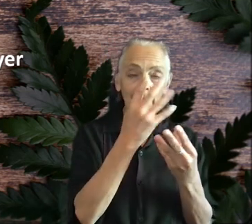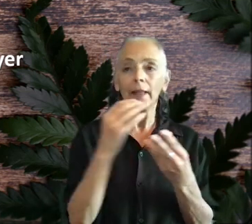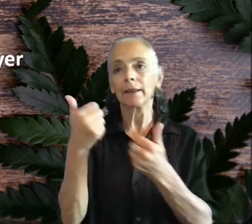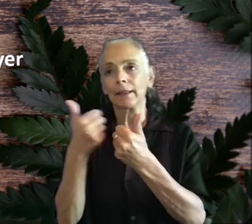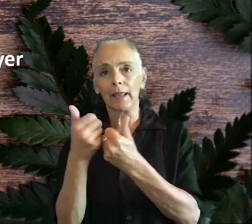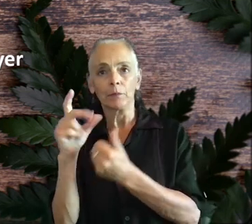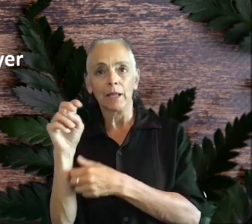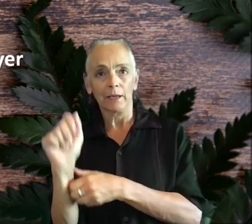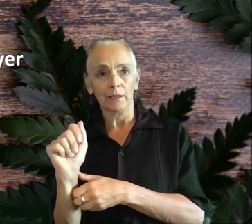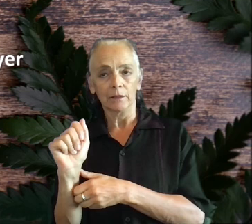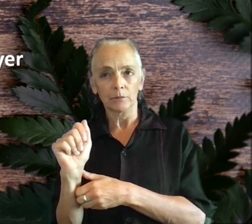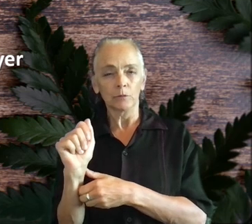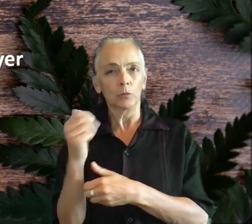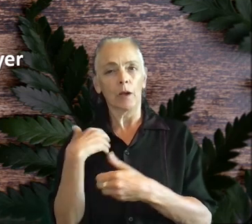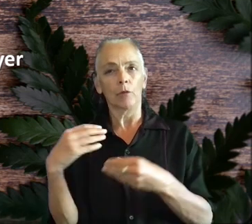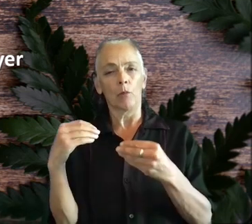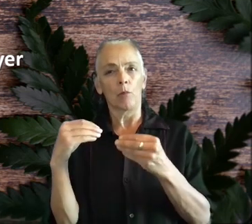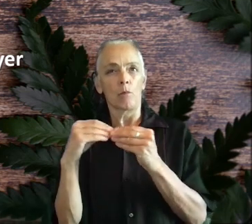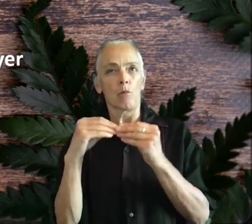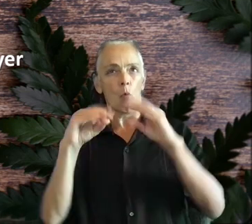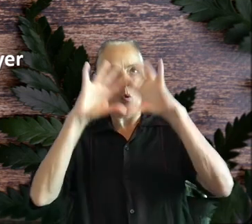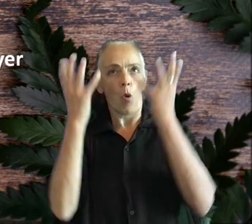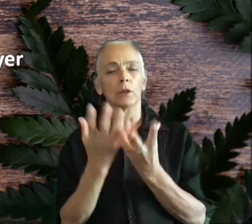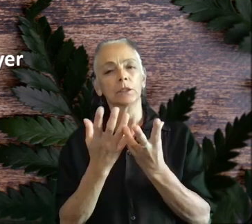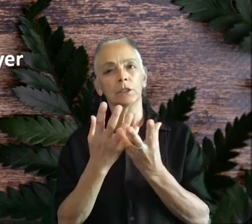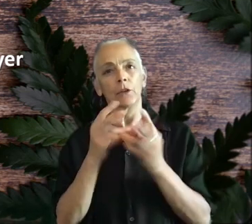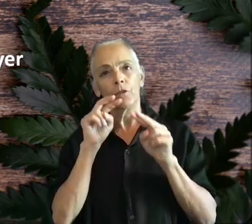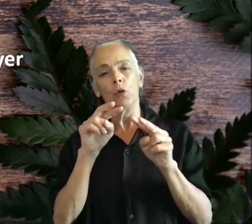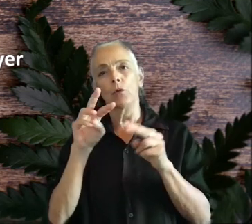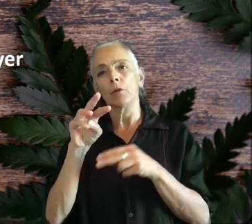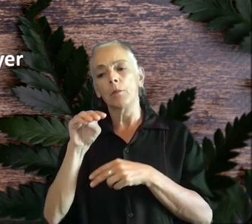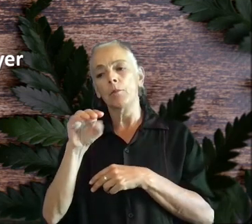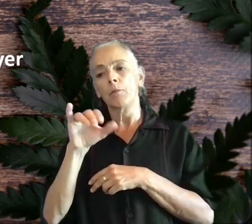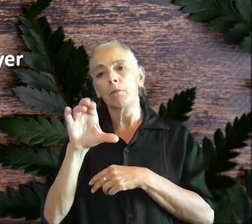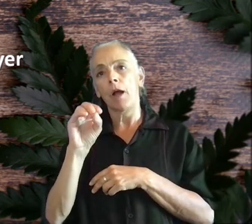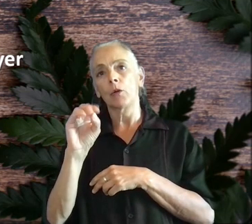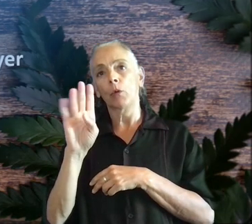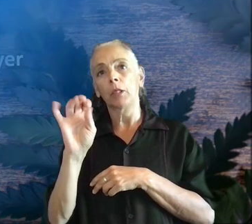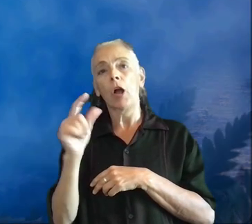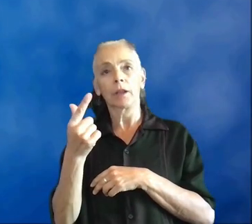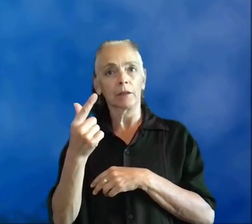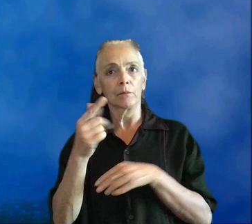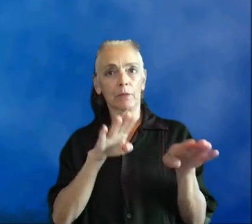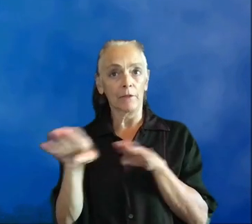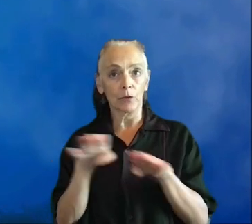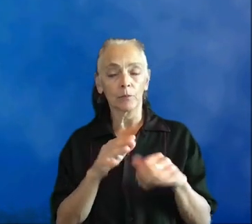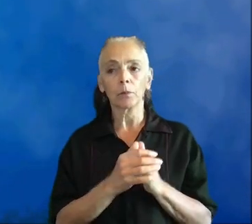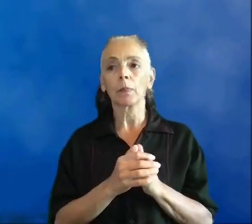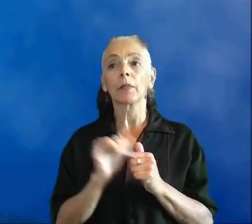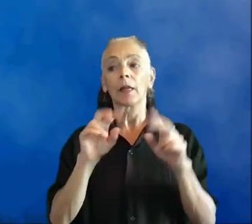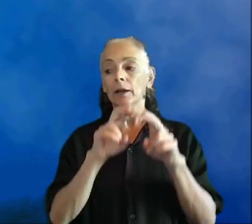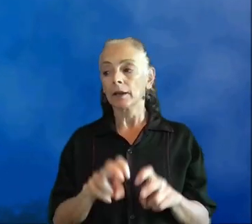to obtain a more holistic view of microblogging behavior. In this analysis, we collected